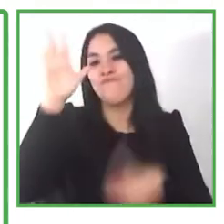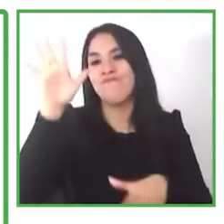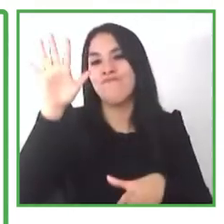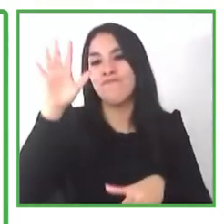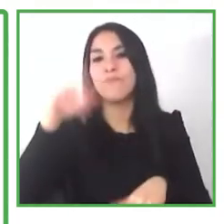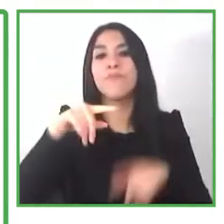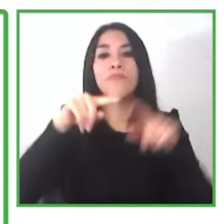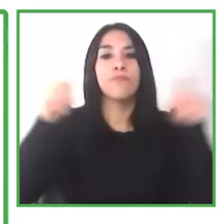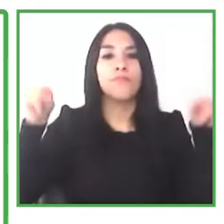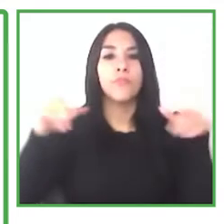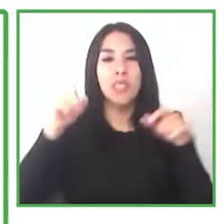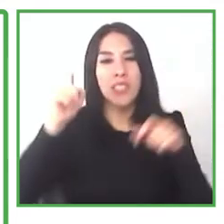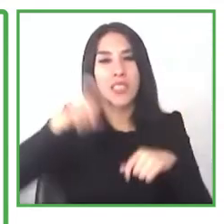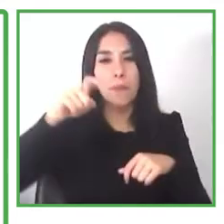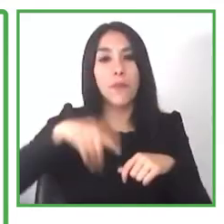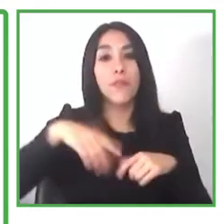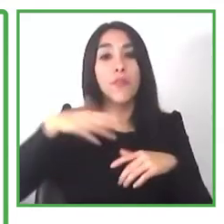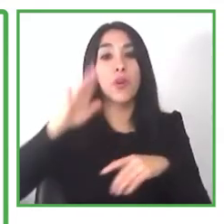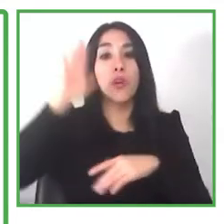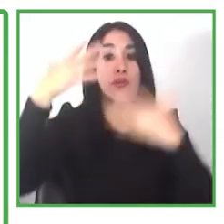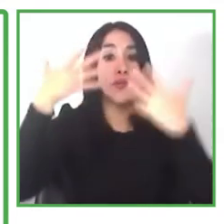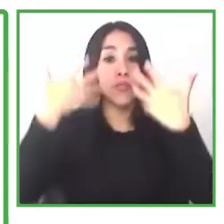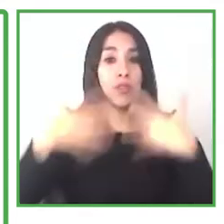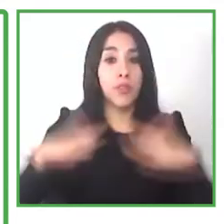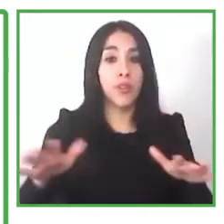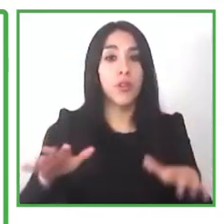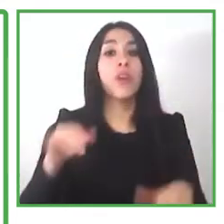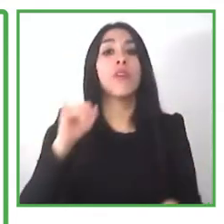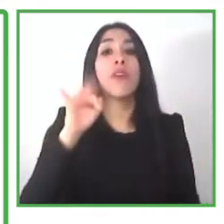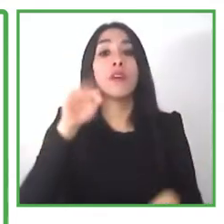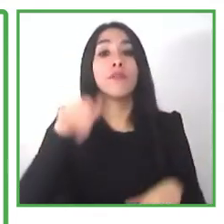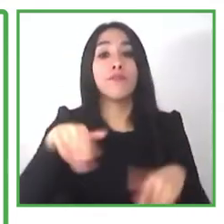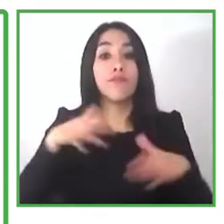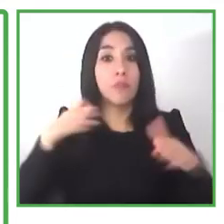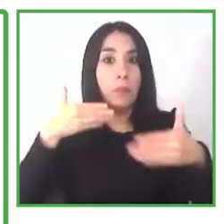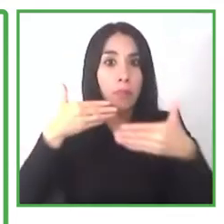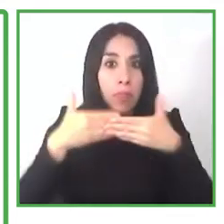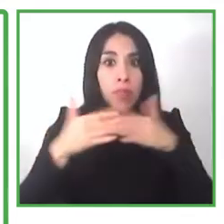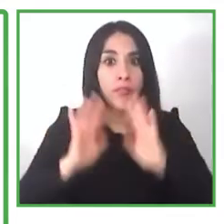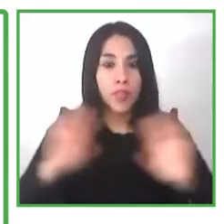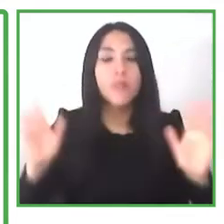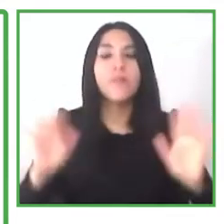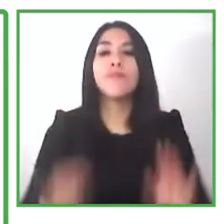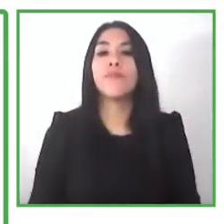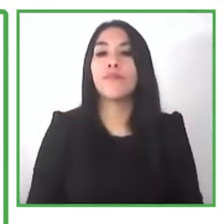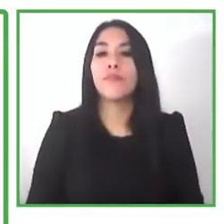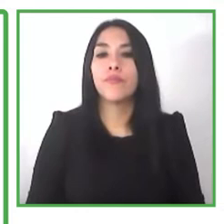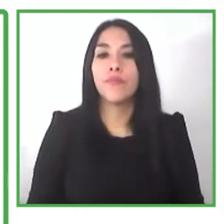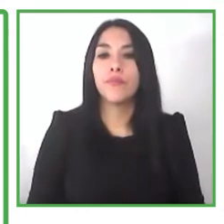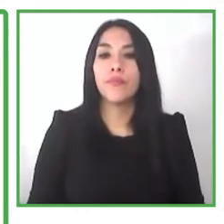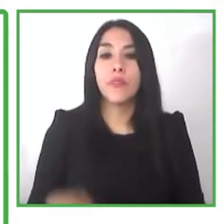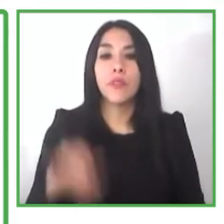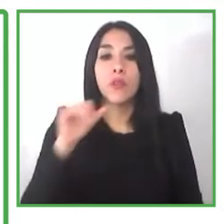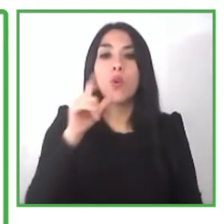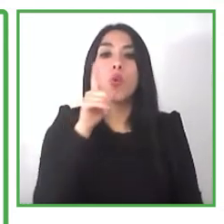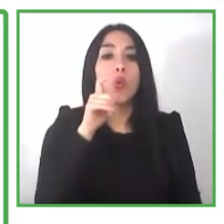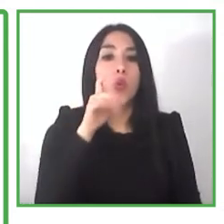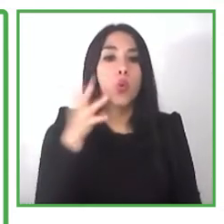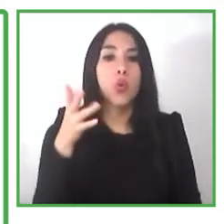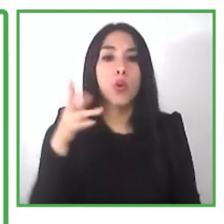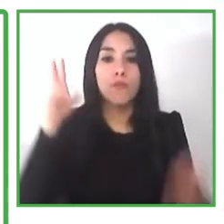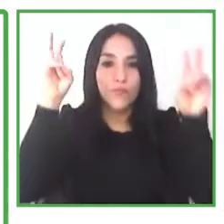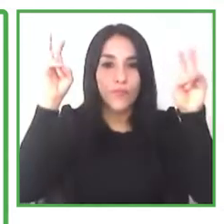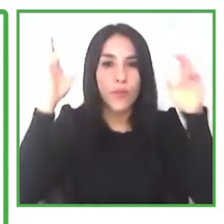into a work a work slash training environment um and they are paid for that we also